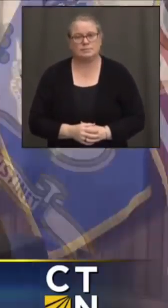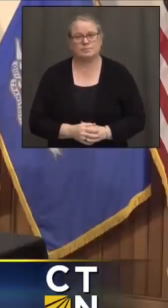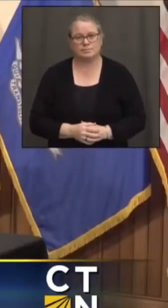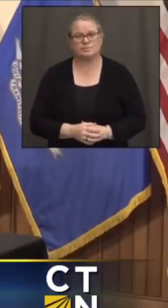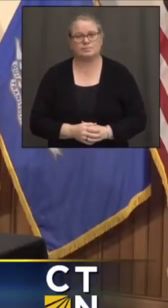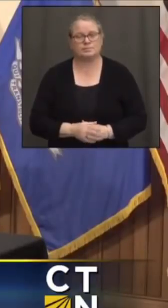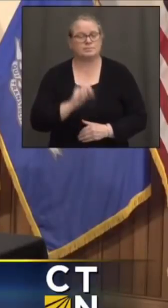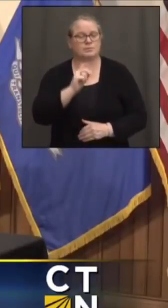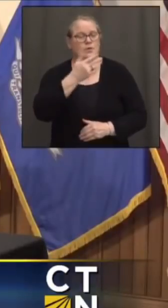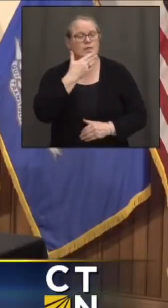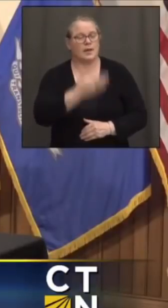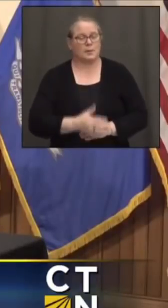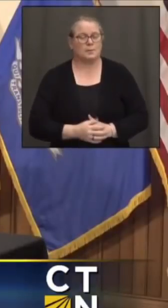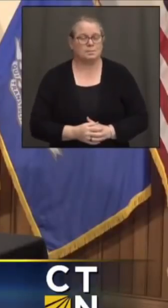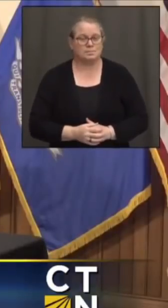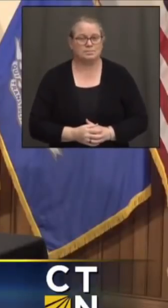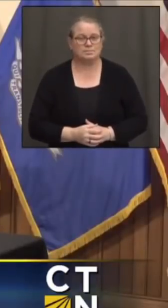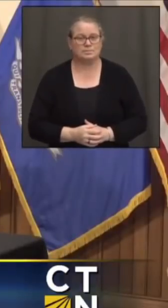Okay, thank you very much.